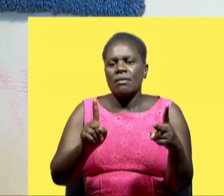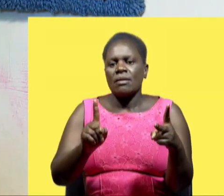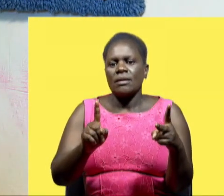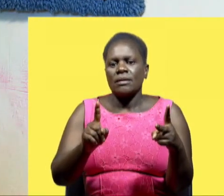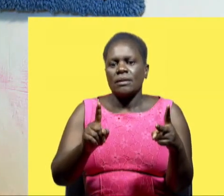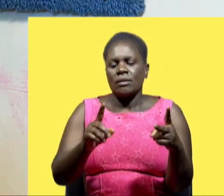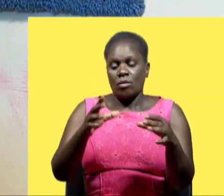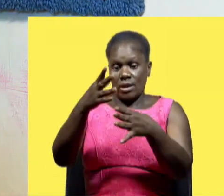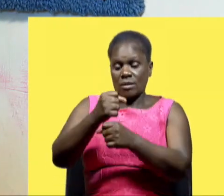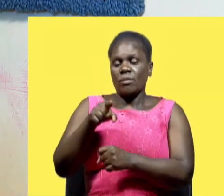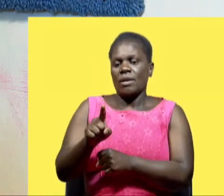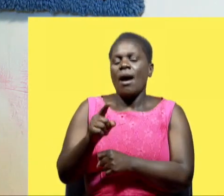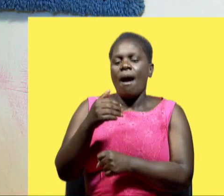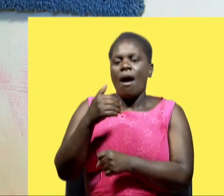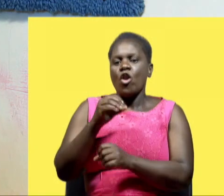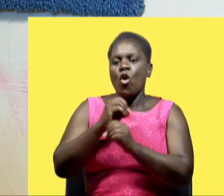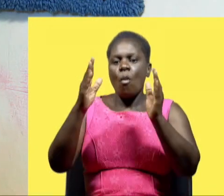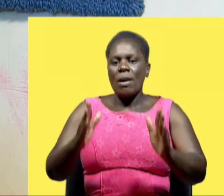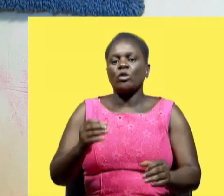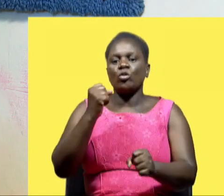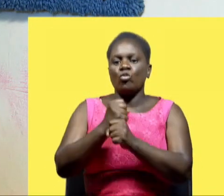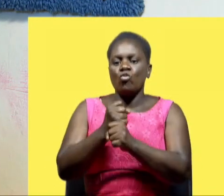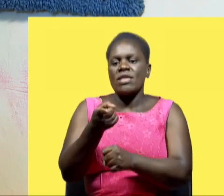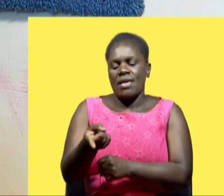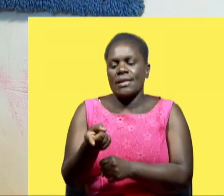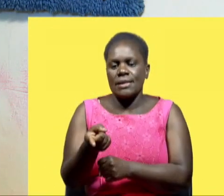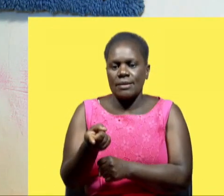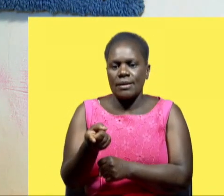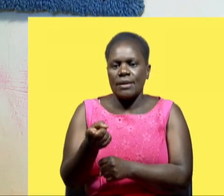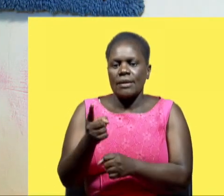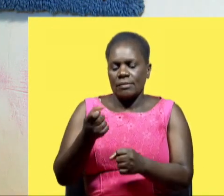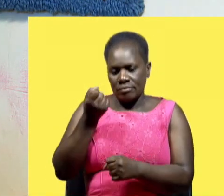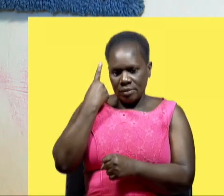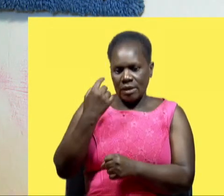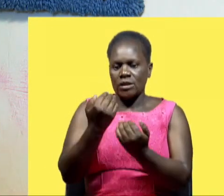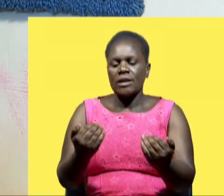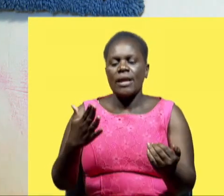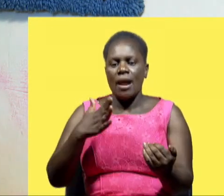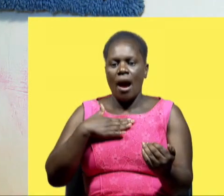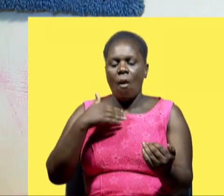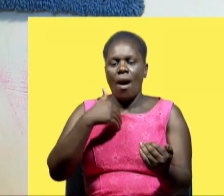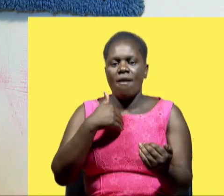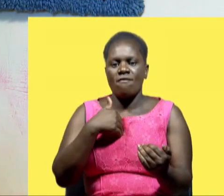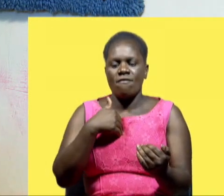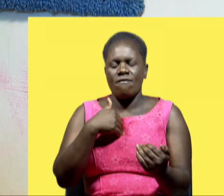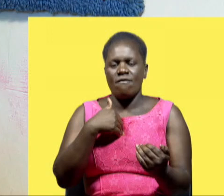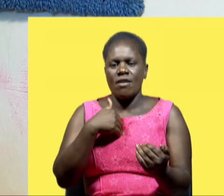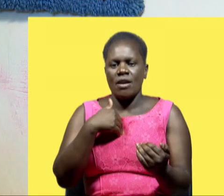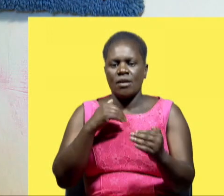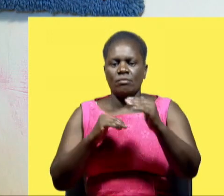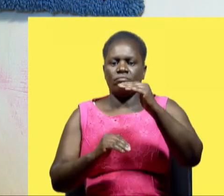dyslexia organization there was no one in the country talking about dyslexia we realized that our children had uh